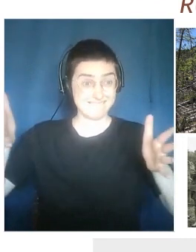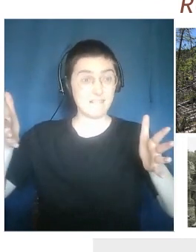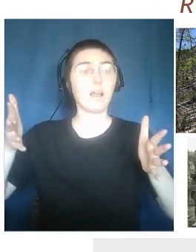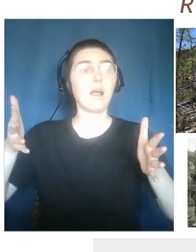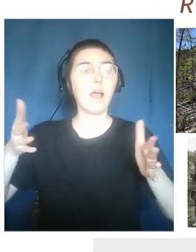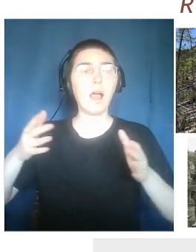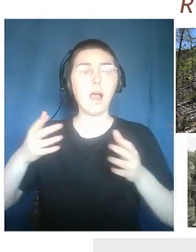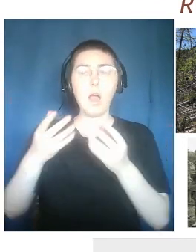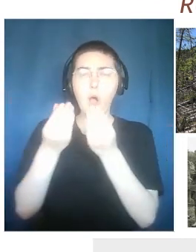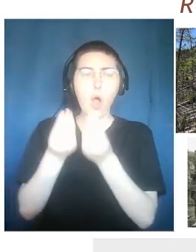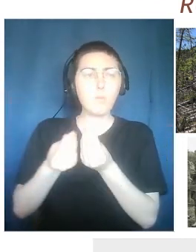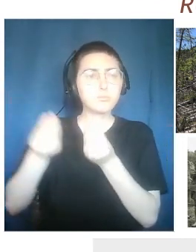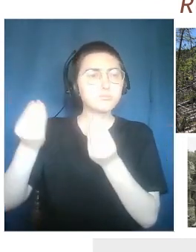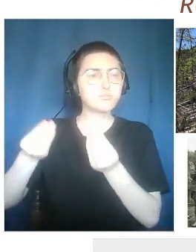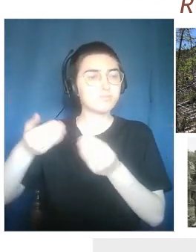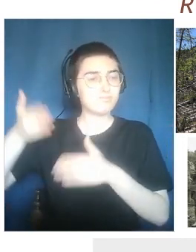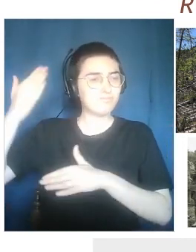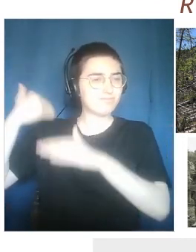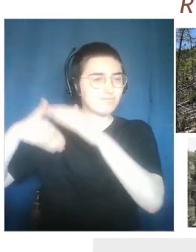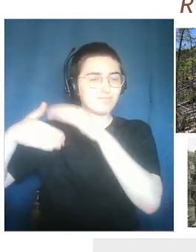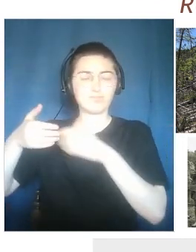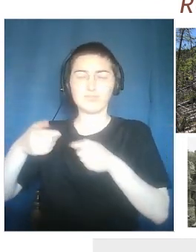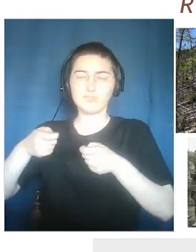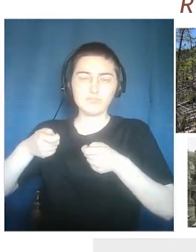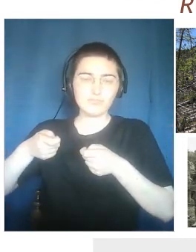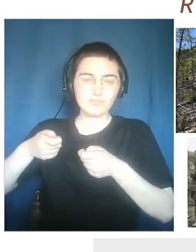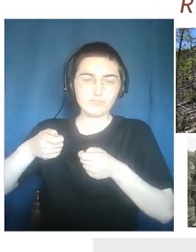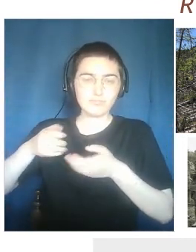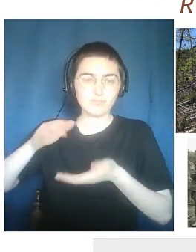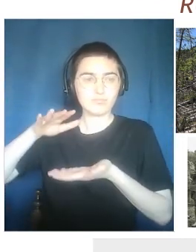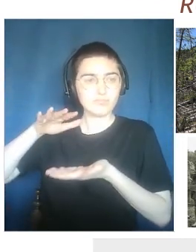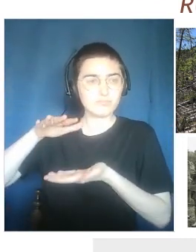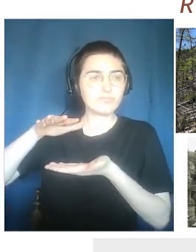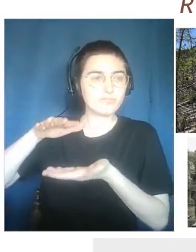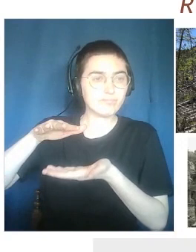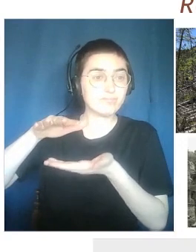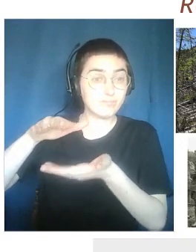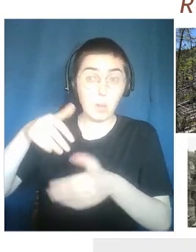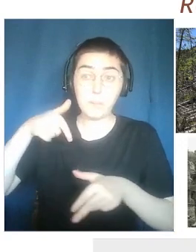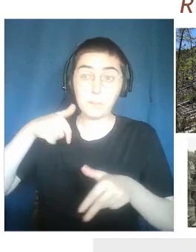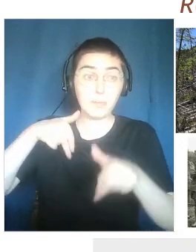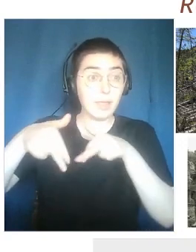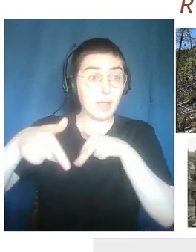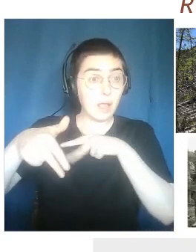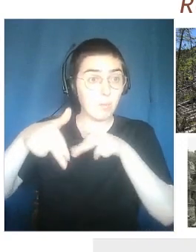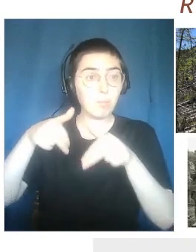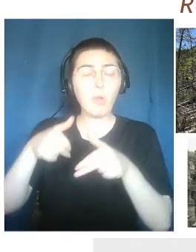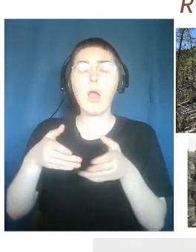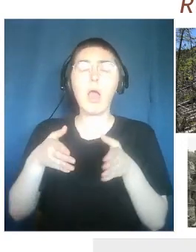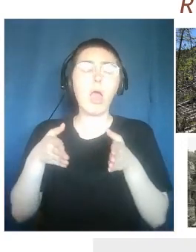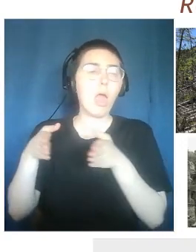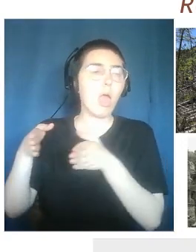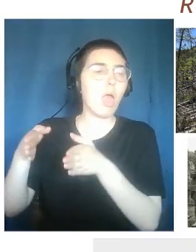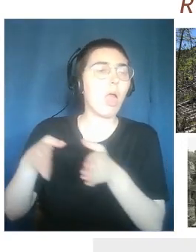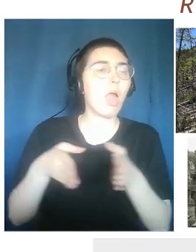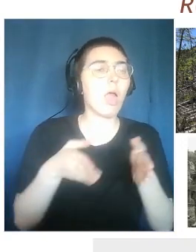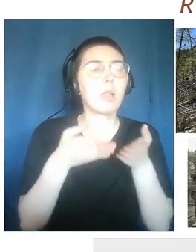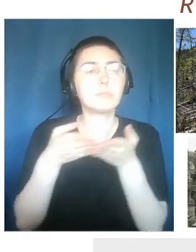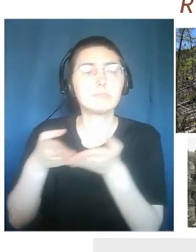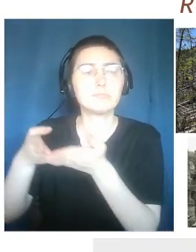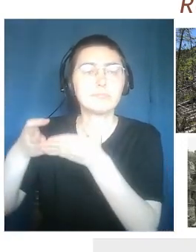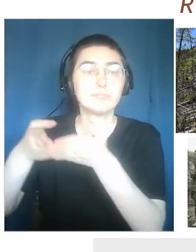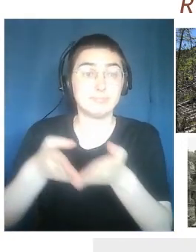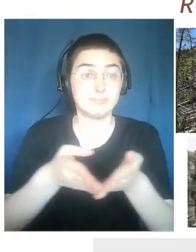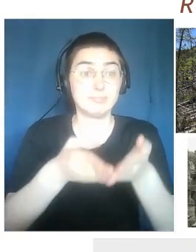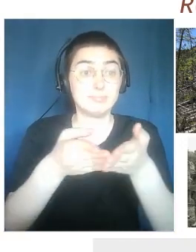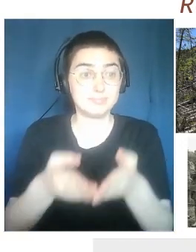Back in the day it was used for transport. Now we use it for tourism. Or to visit